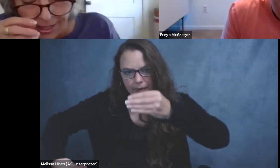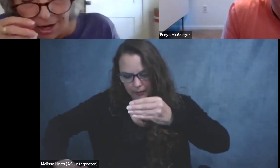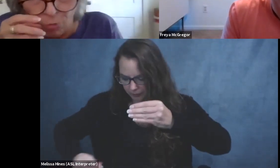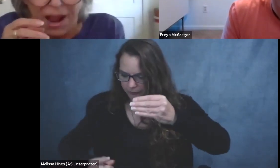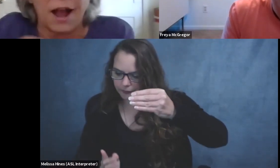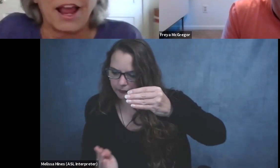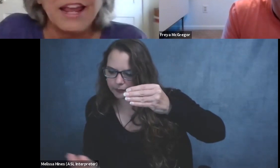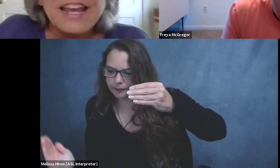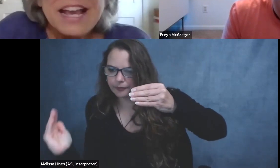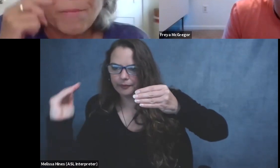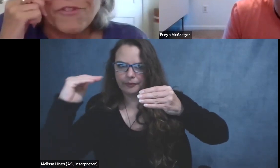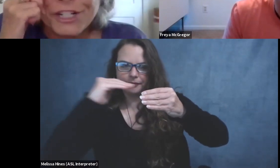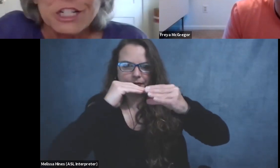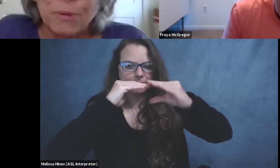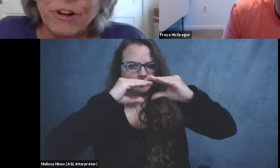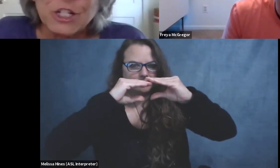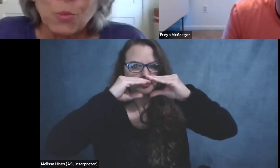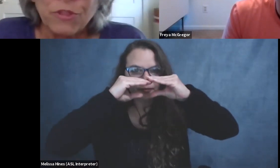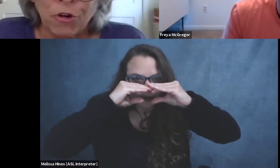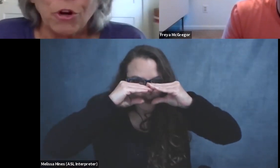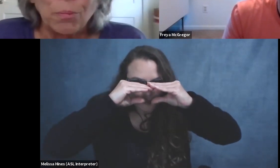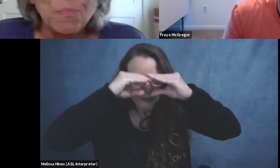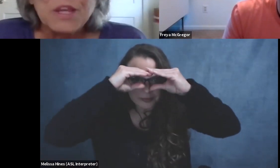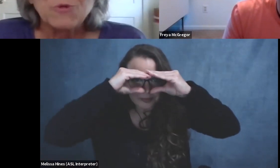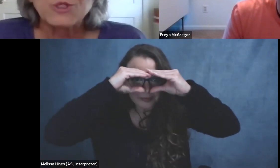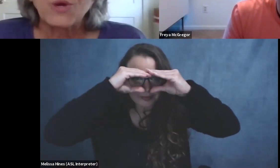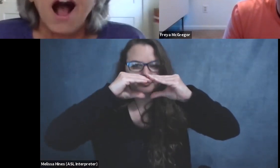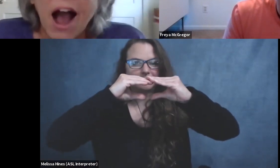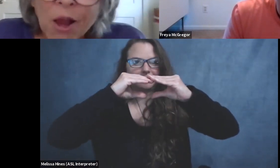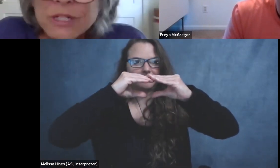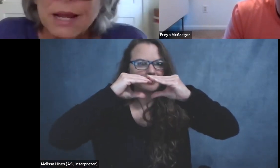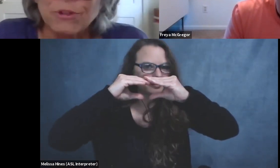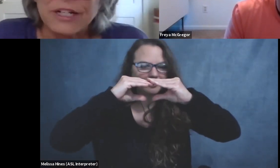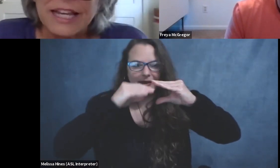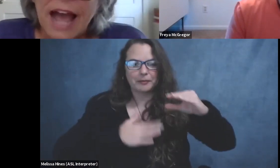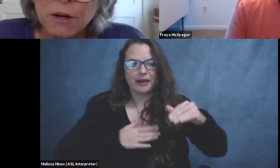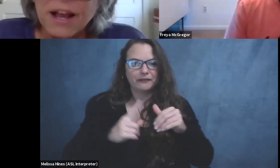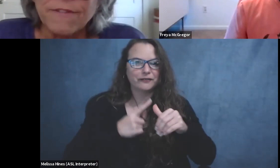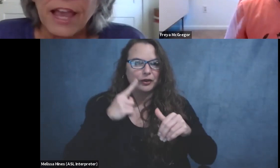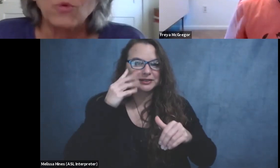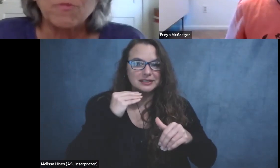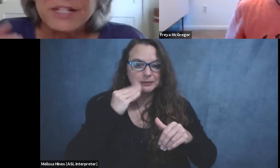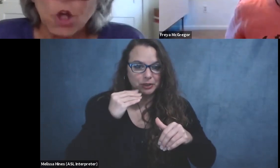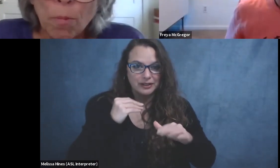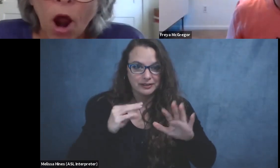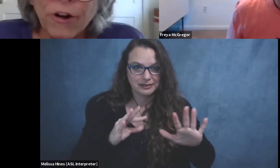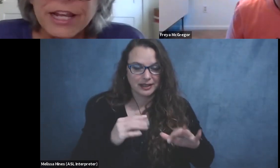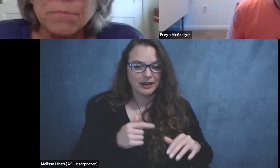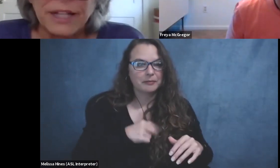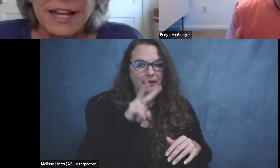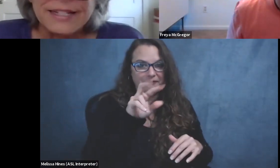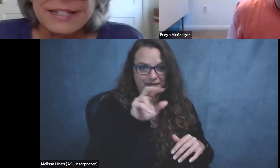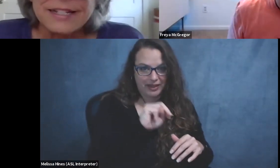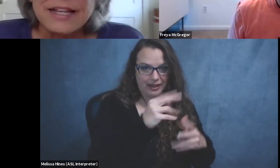like immediately under my eye. And my first experience with the group was when I was able to get out of my van with my scope